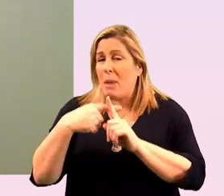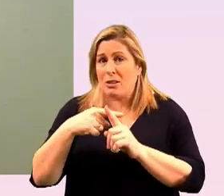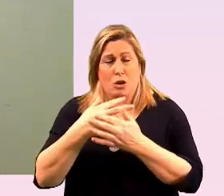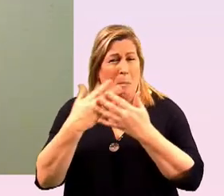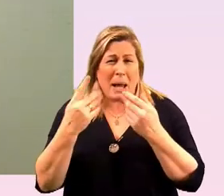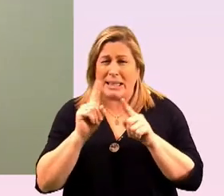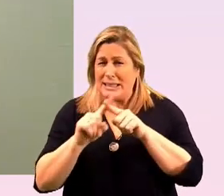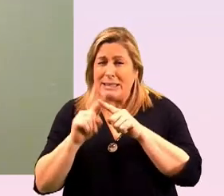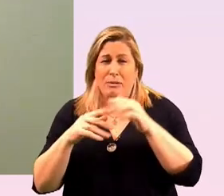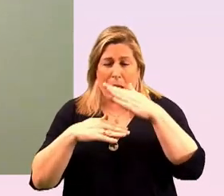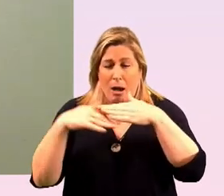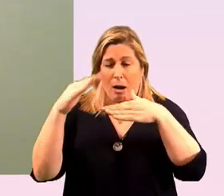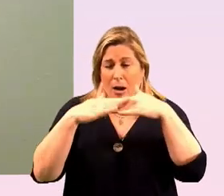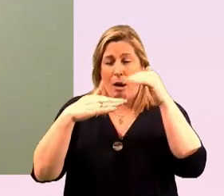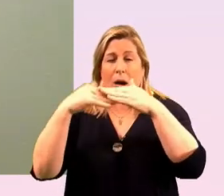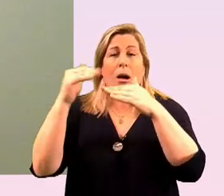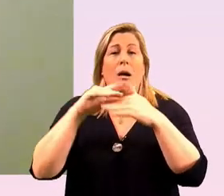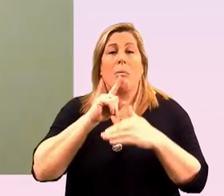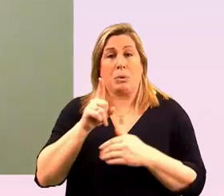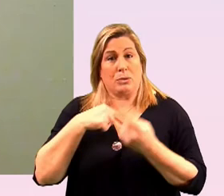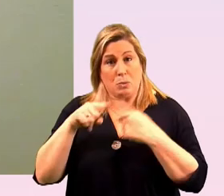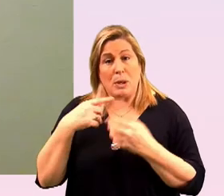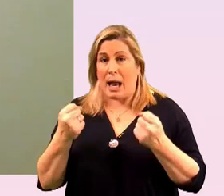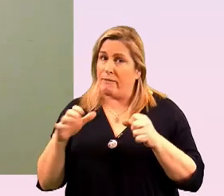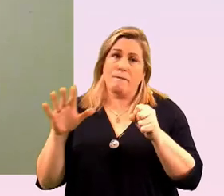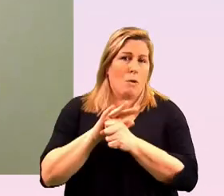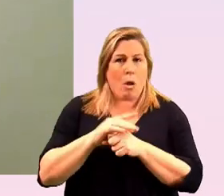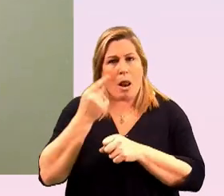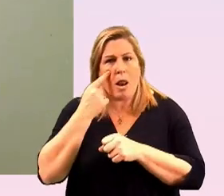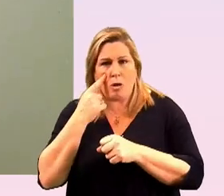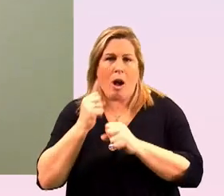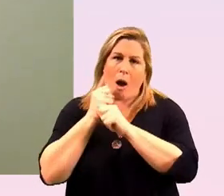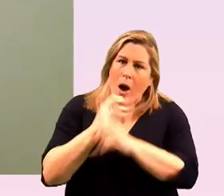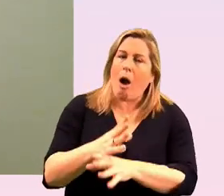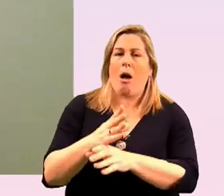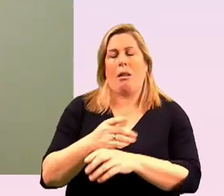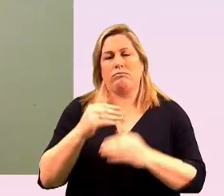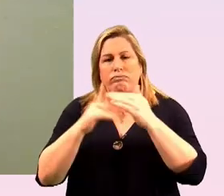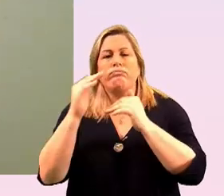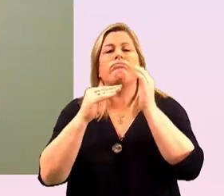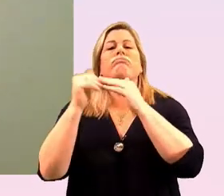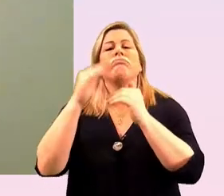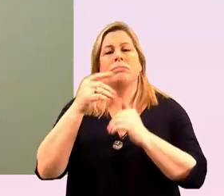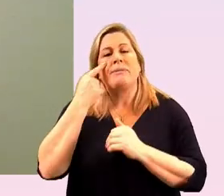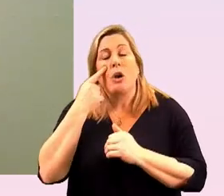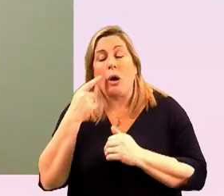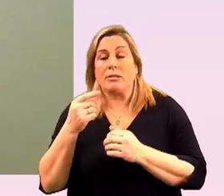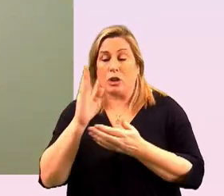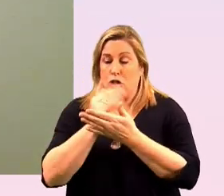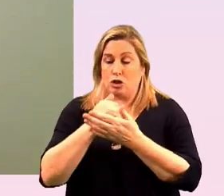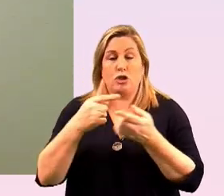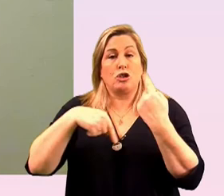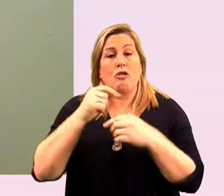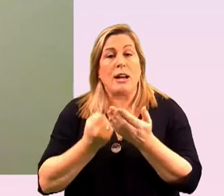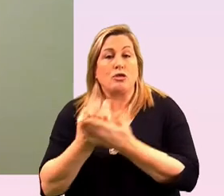layers and we really take a layered approach to our support of the community so if i look at around sharing our stories um we're a